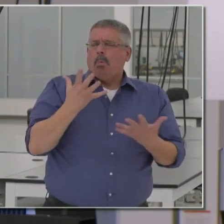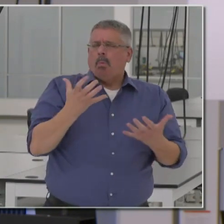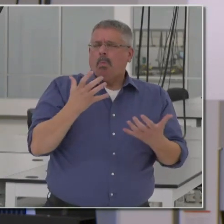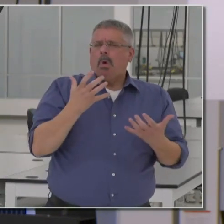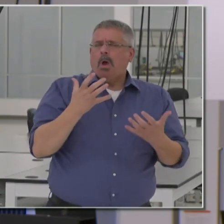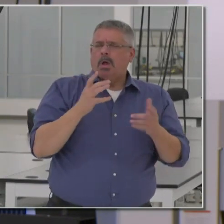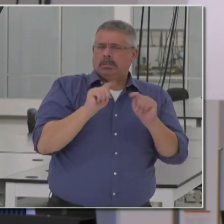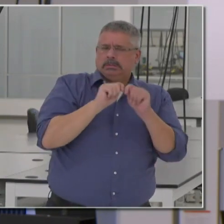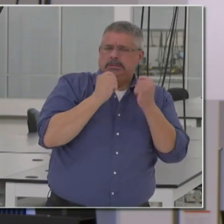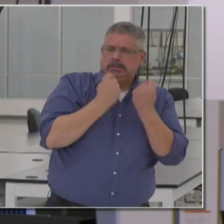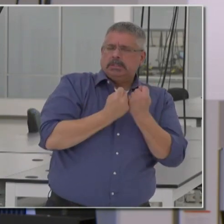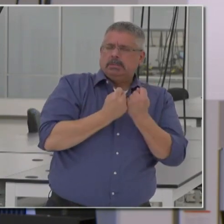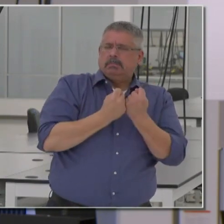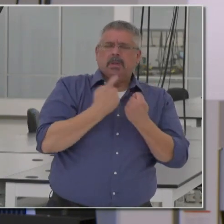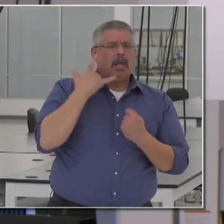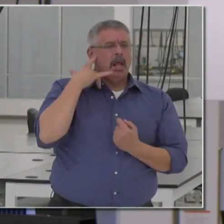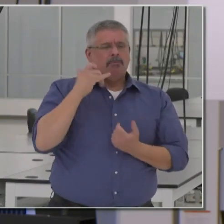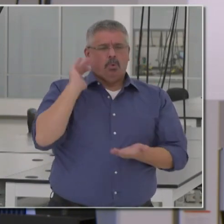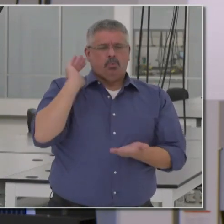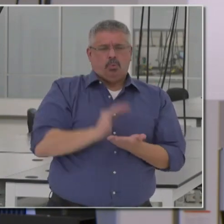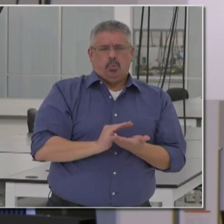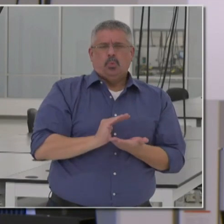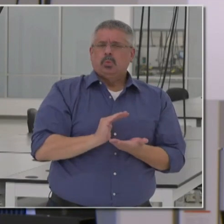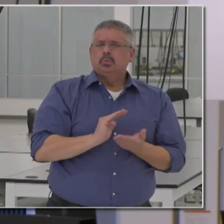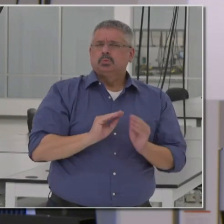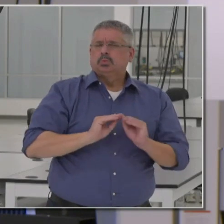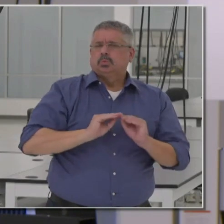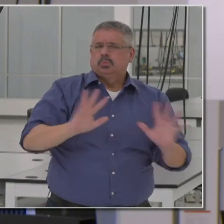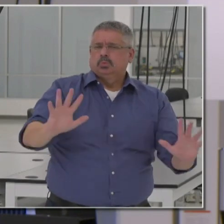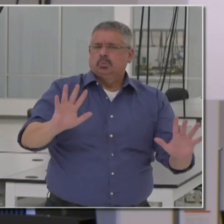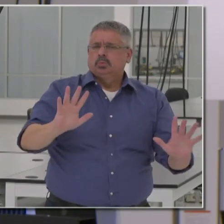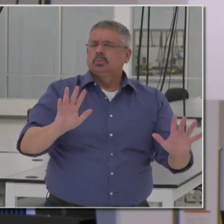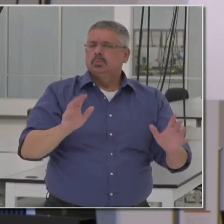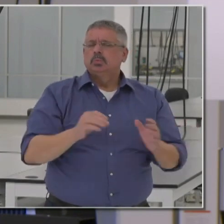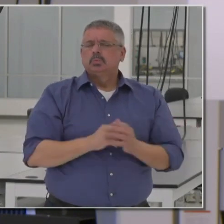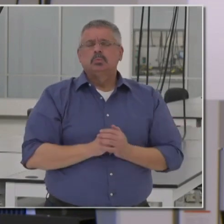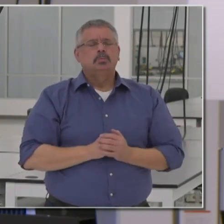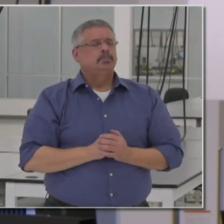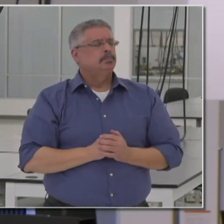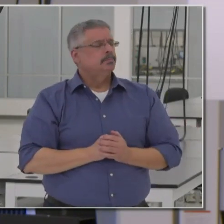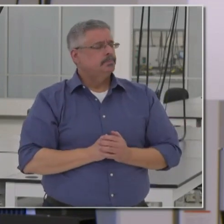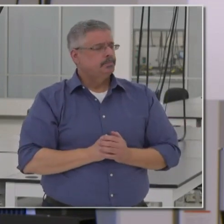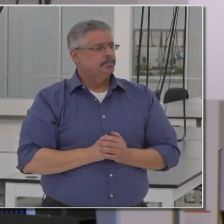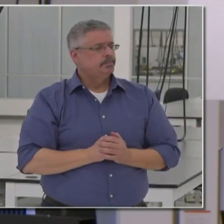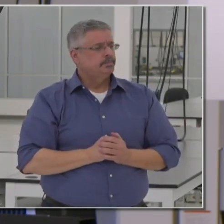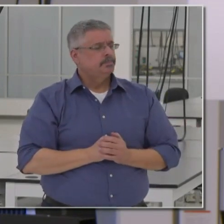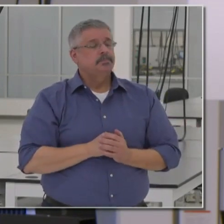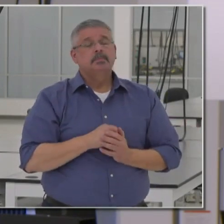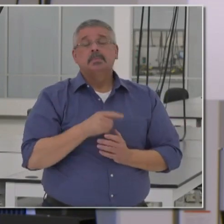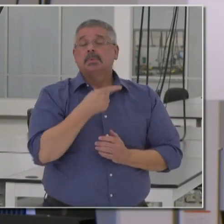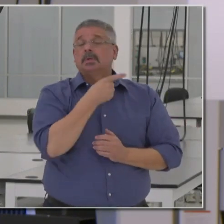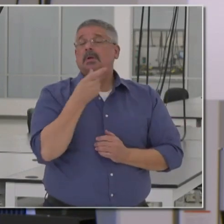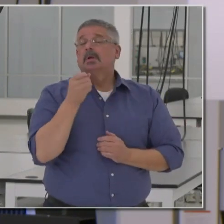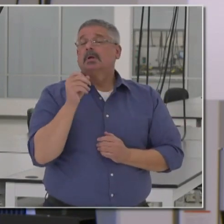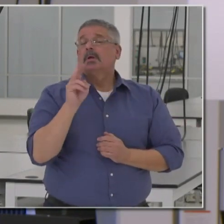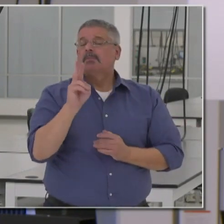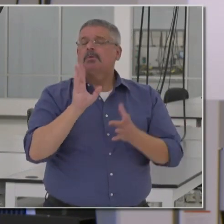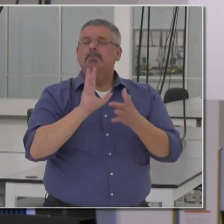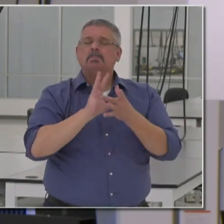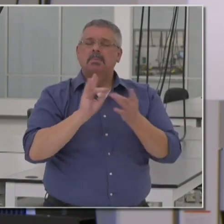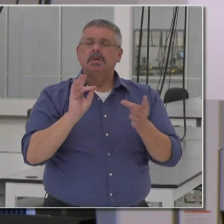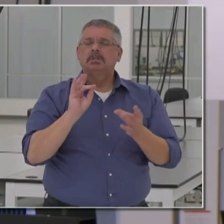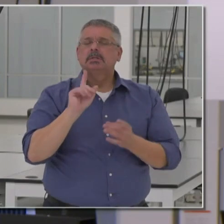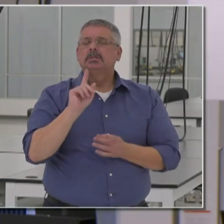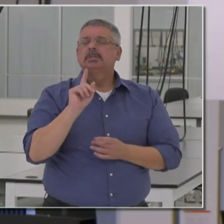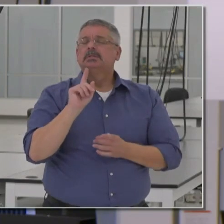the team California that reduces transmission across the state. Uh, the governor mentioned our testing task force,